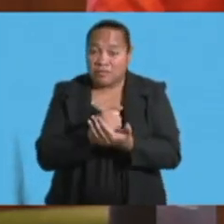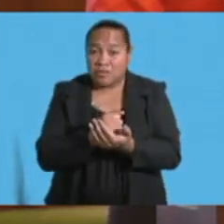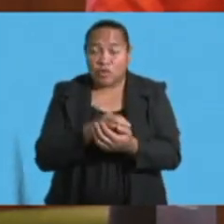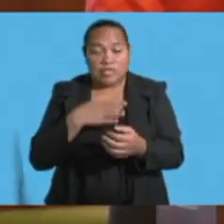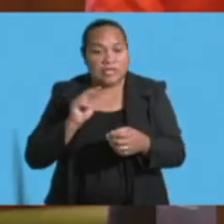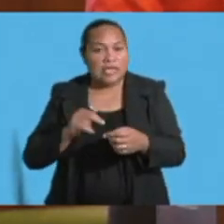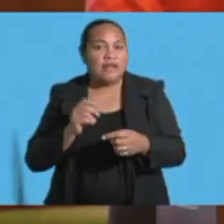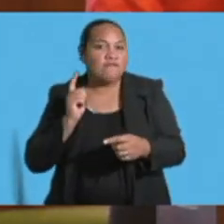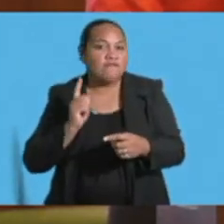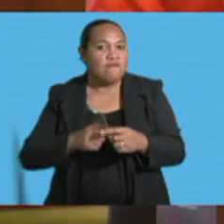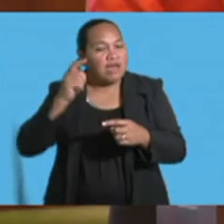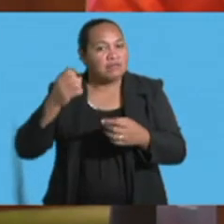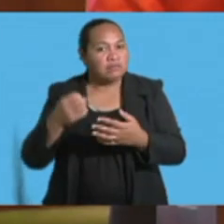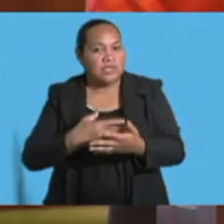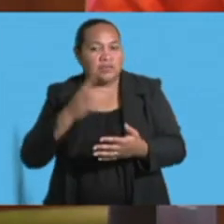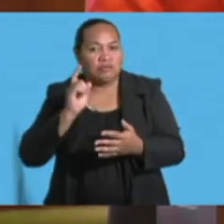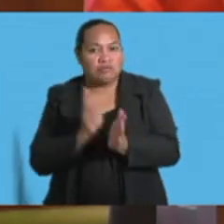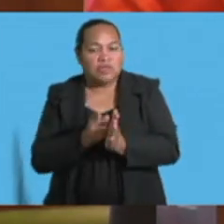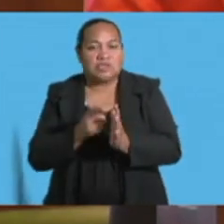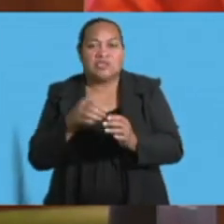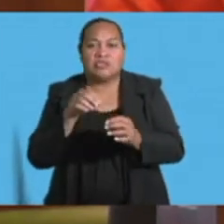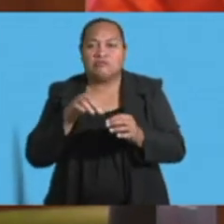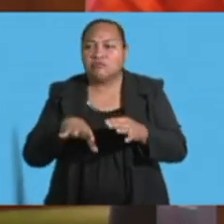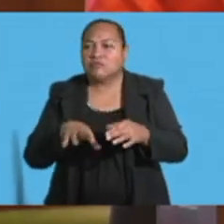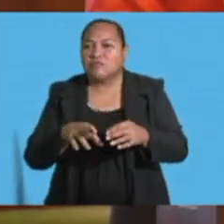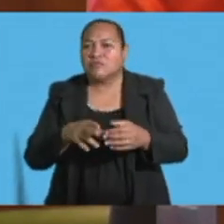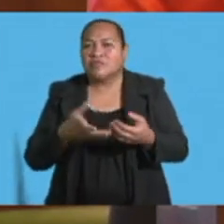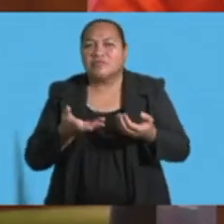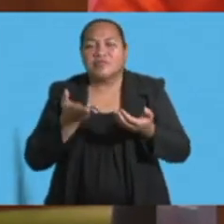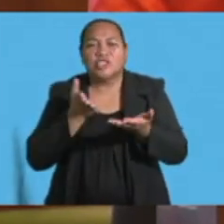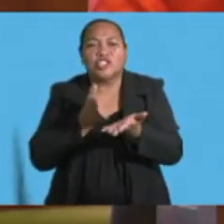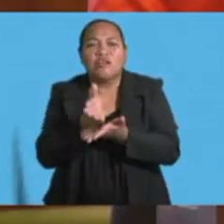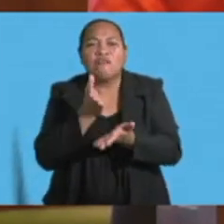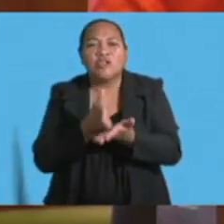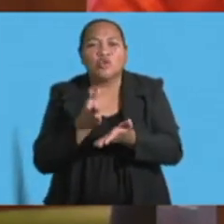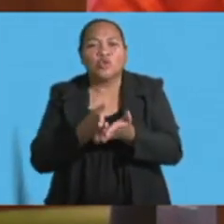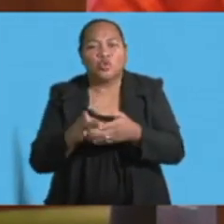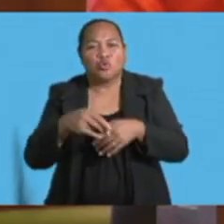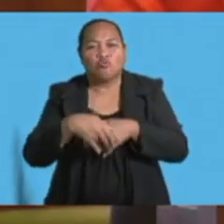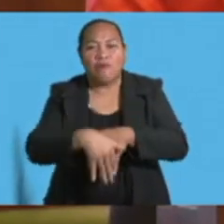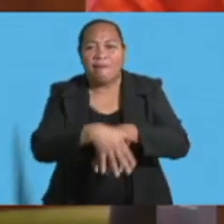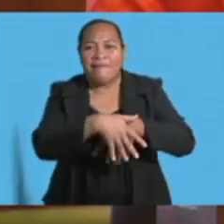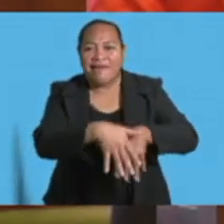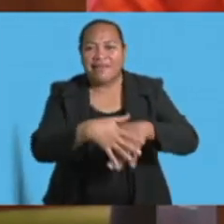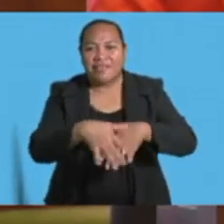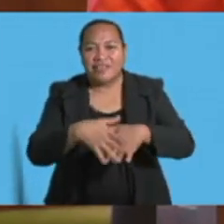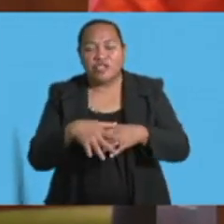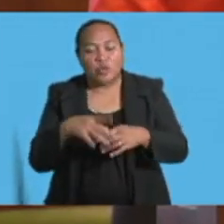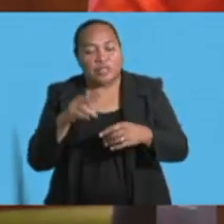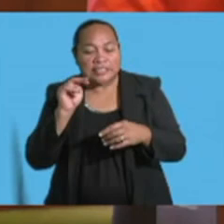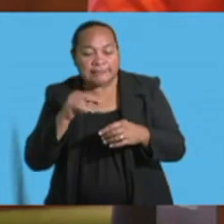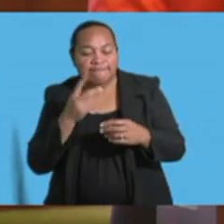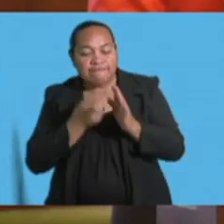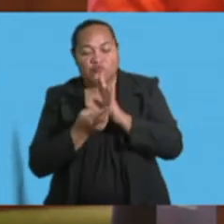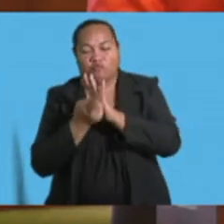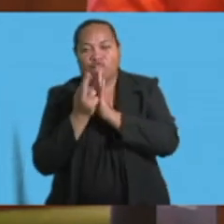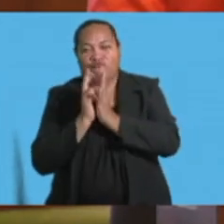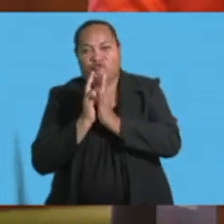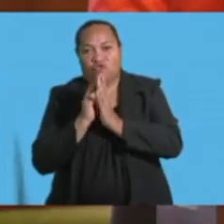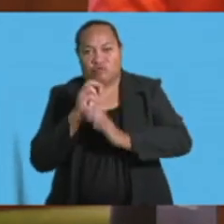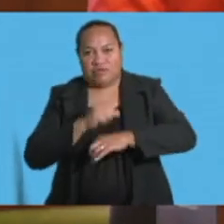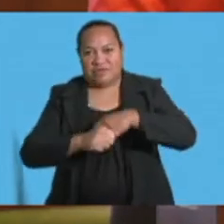efficient and reliable services to the public, the Ministry has reviewed its systems, standard operating procedures and team structure.